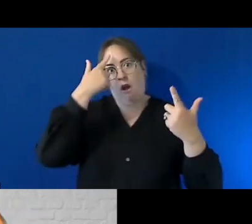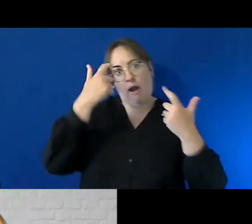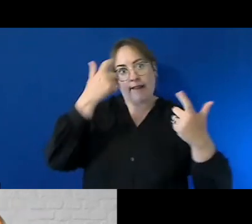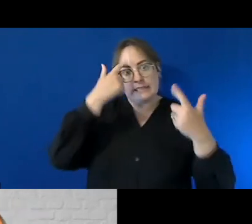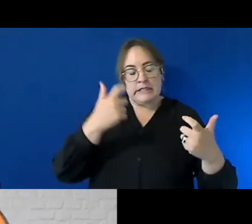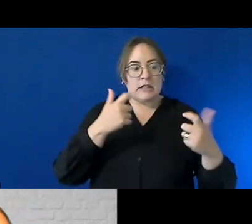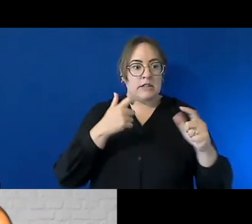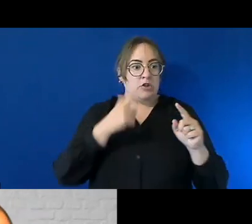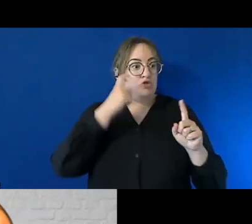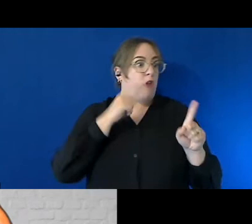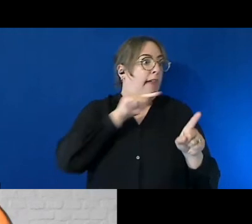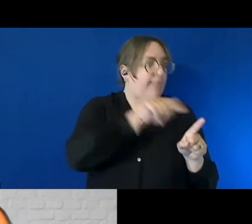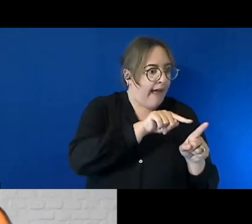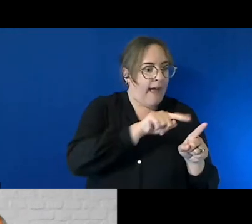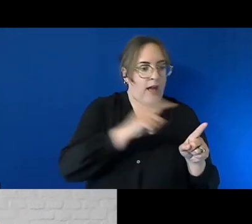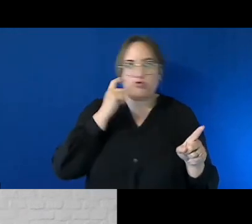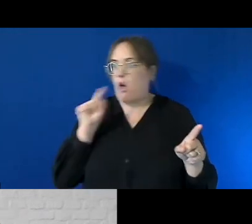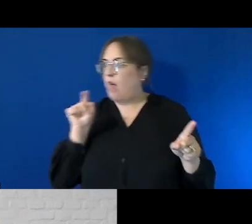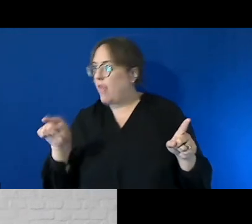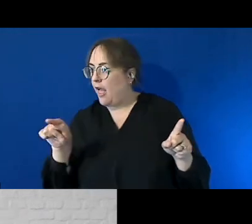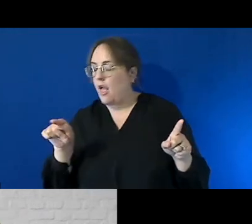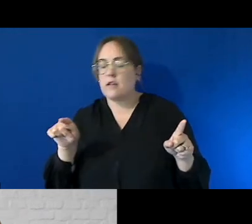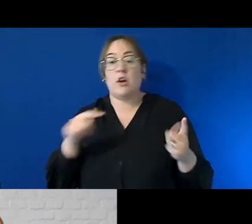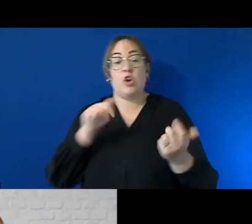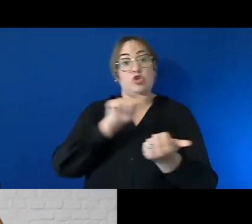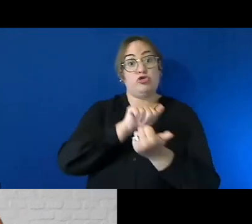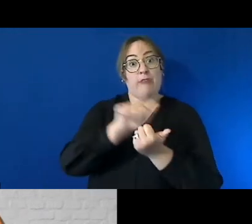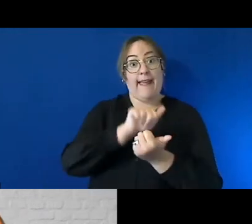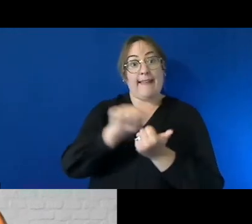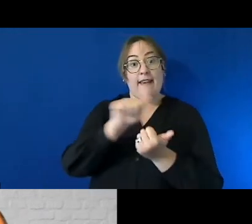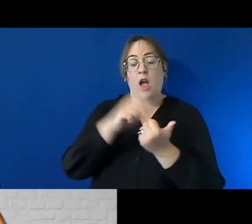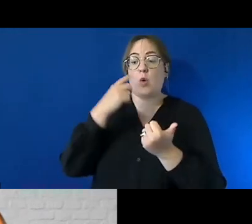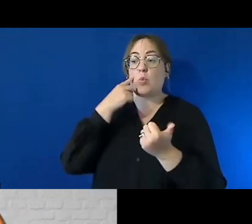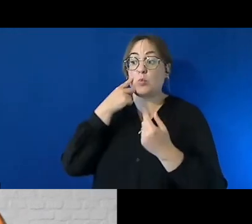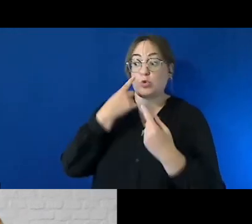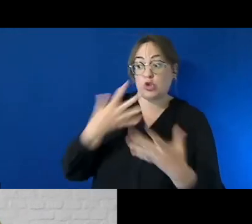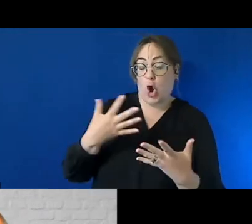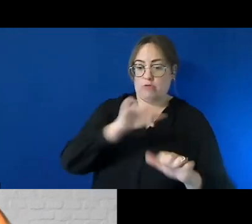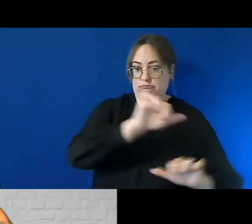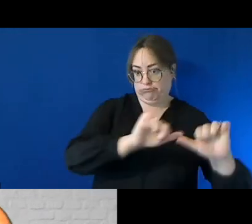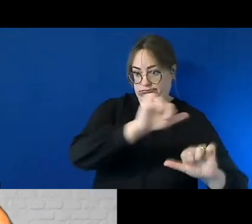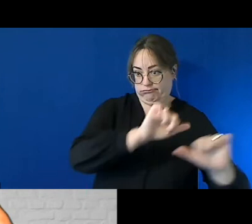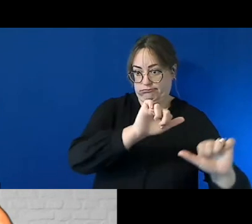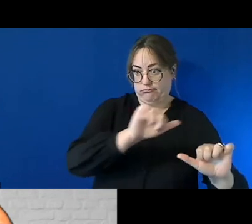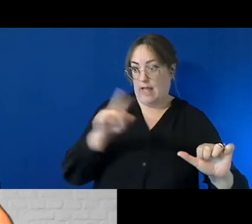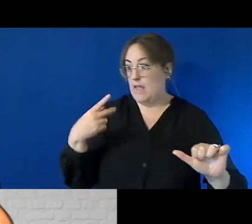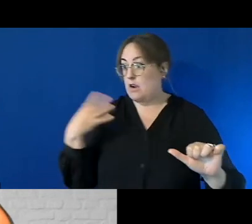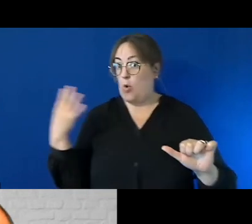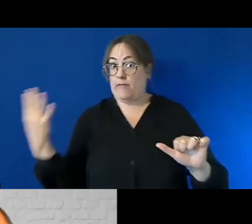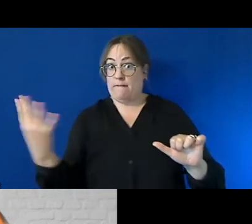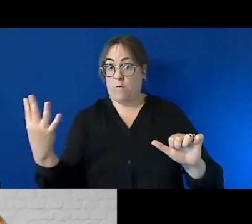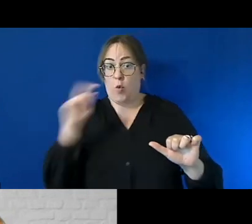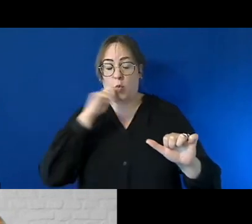to you know so the the trainer would show the group how to do a specific task and then they'd all get together